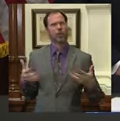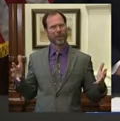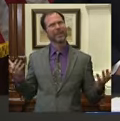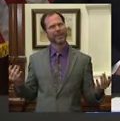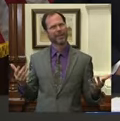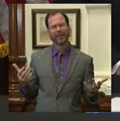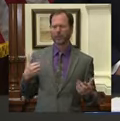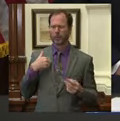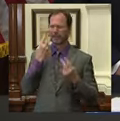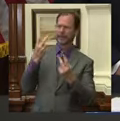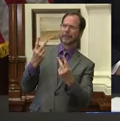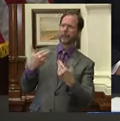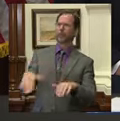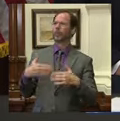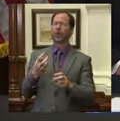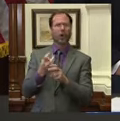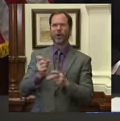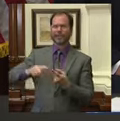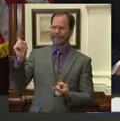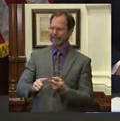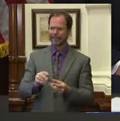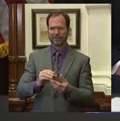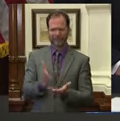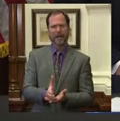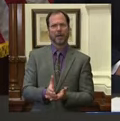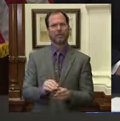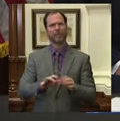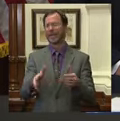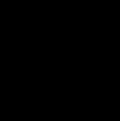to get rid of this virus because it is so contagious.